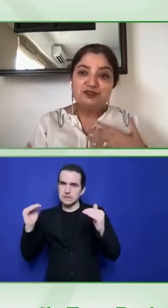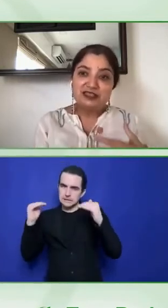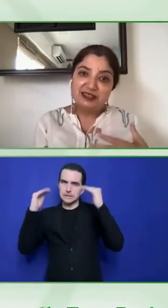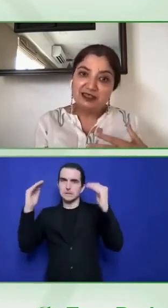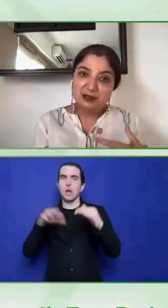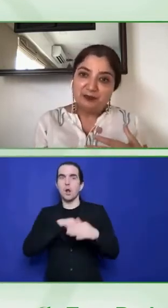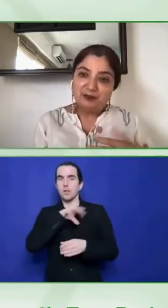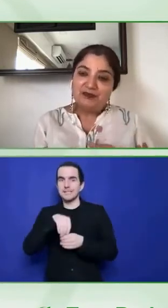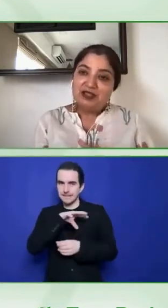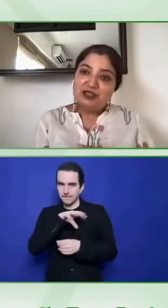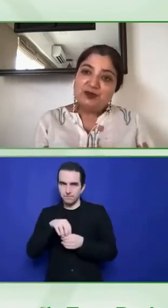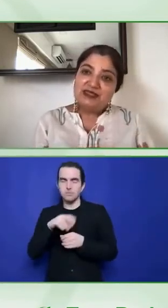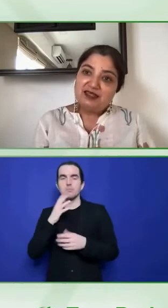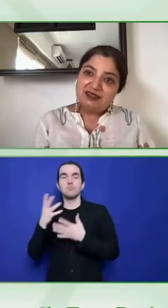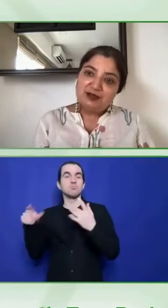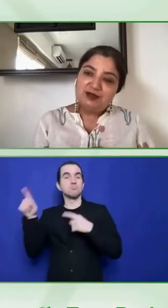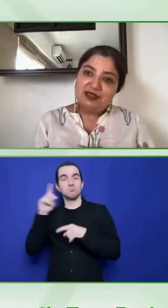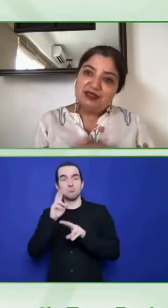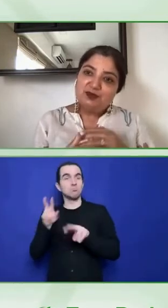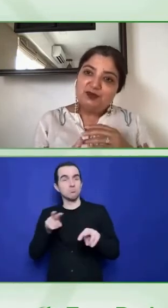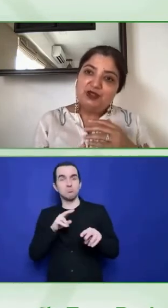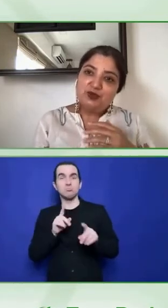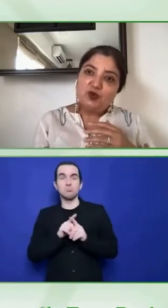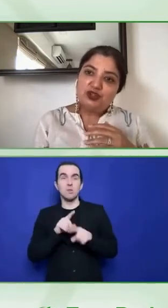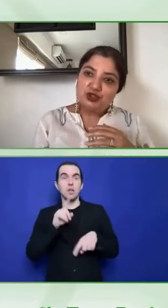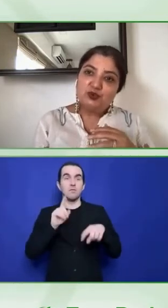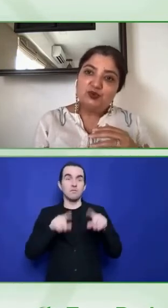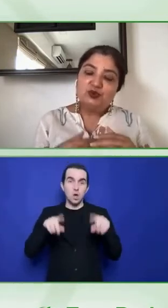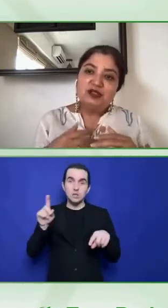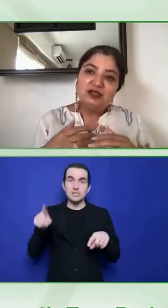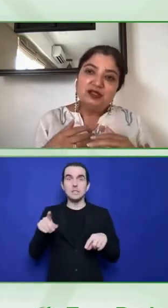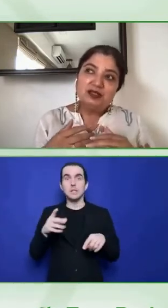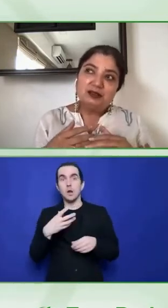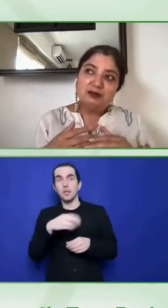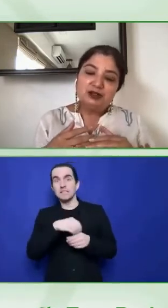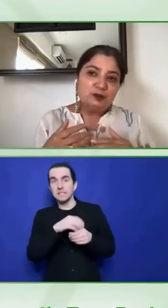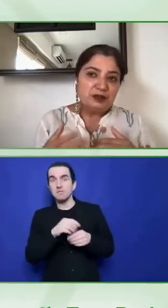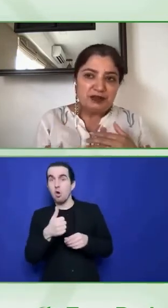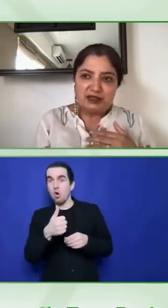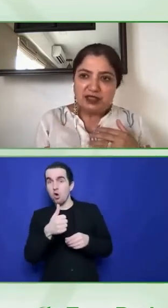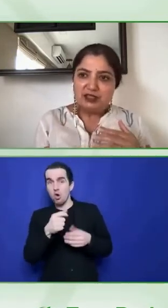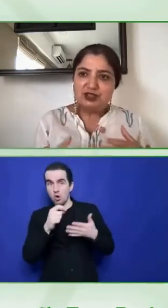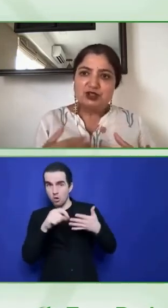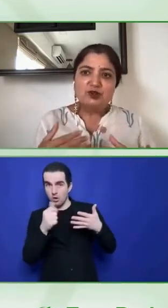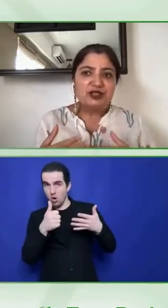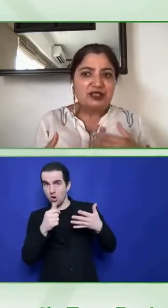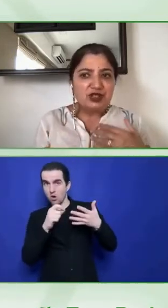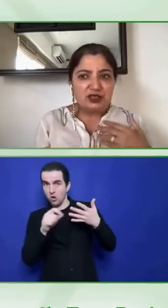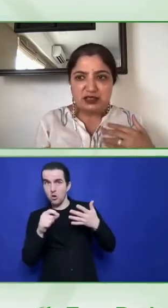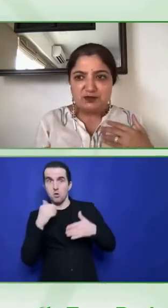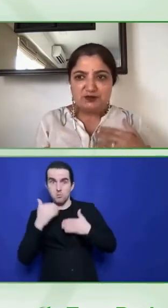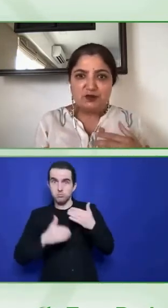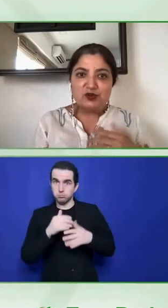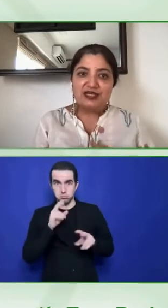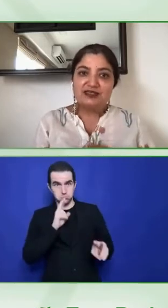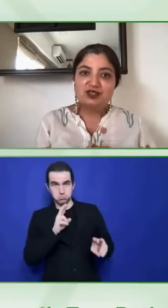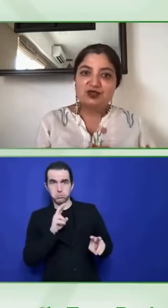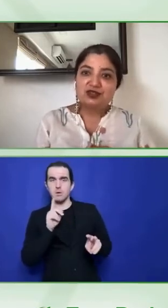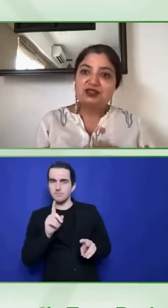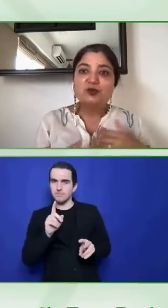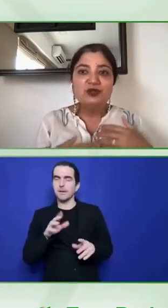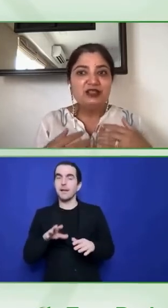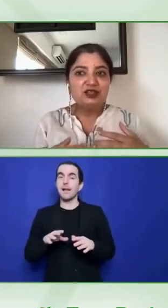can we shift that needle? So we started to realize that when we talk to, you know, people and culture or HR teams of